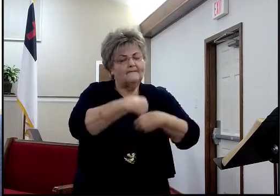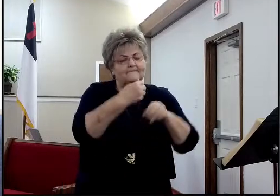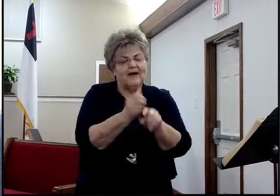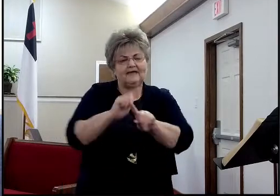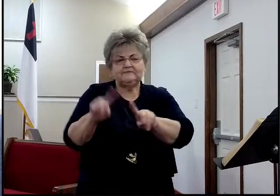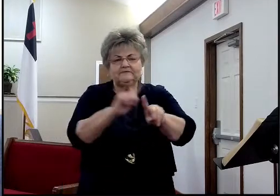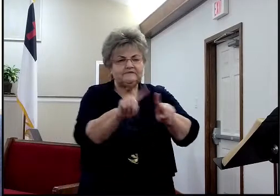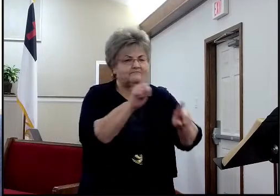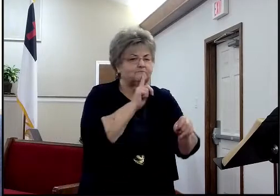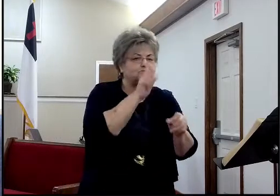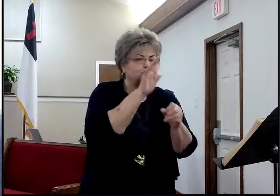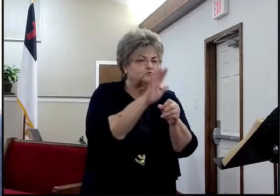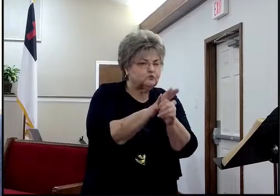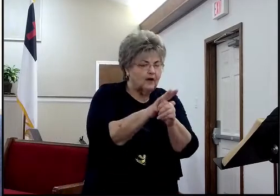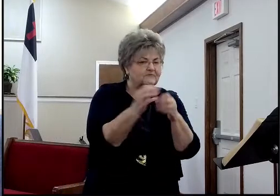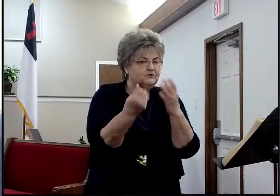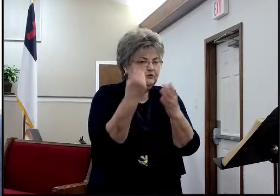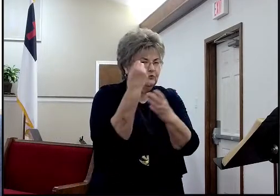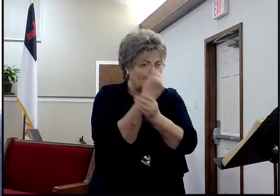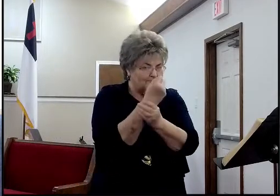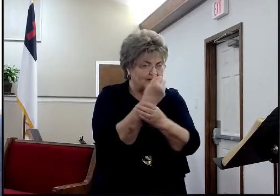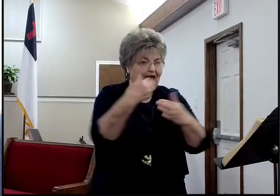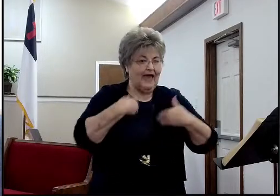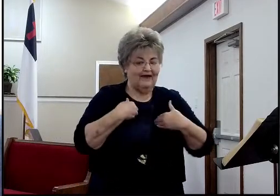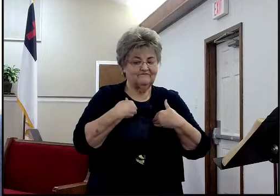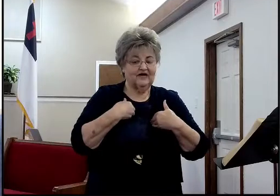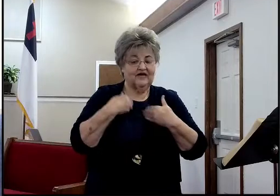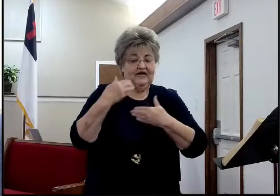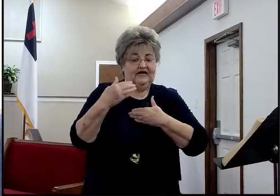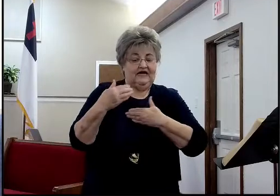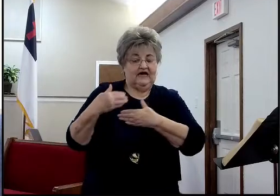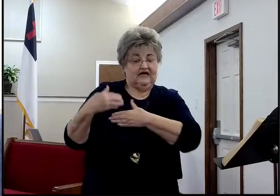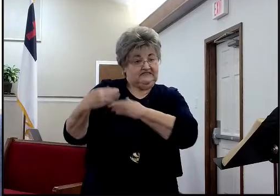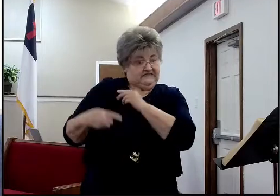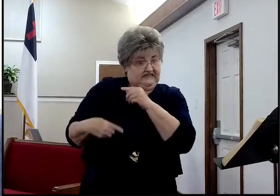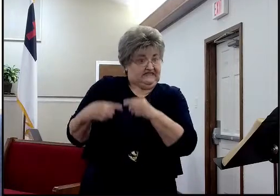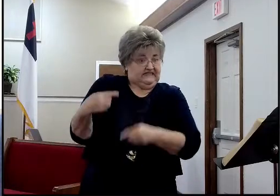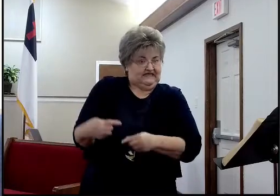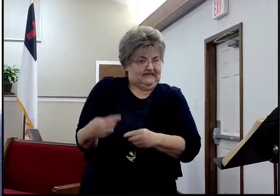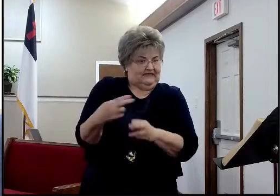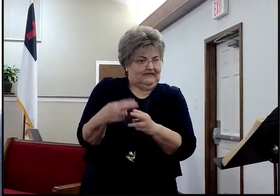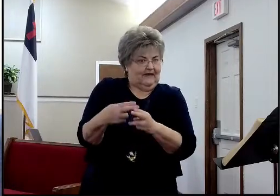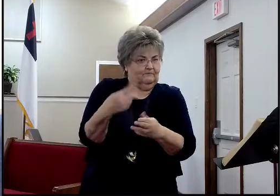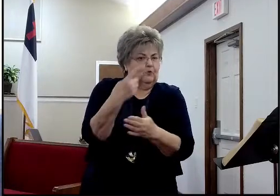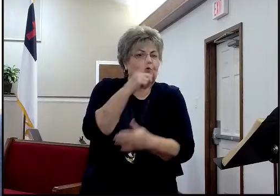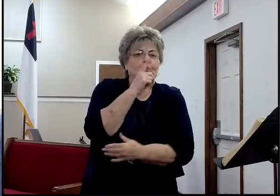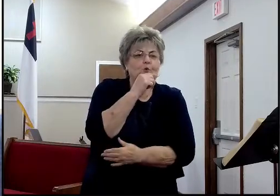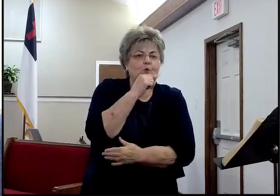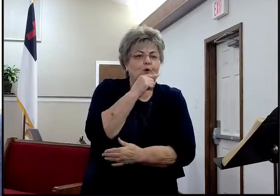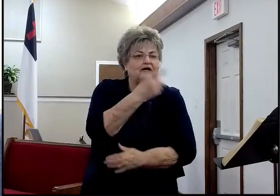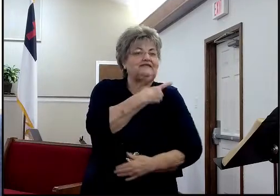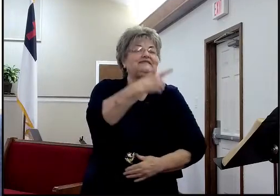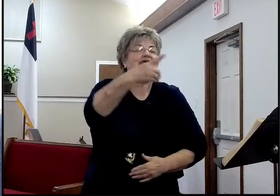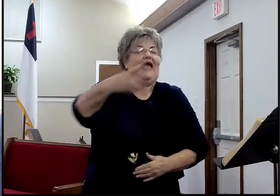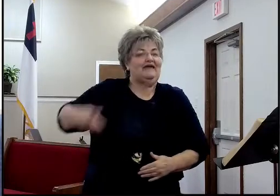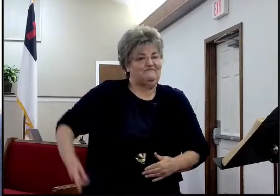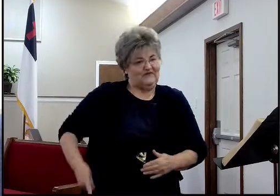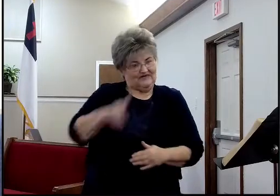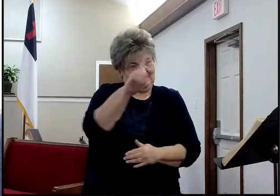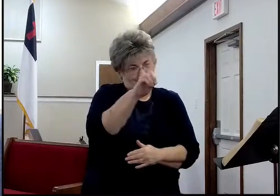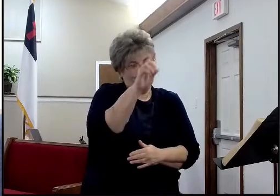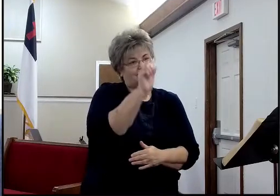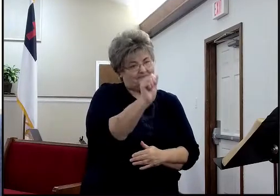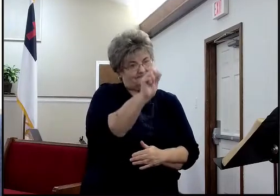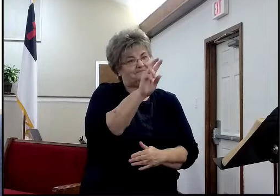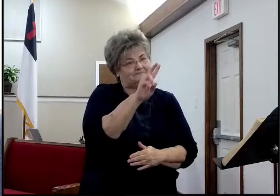to Abraham, who had a descendant named David, who God, again, made some very clear promises to about the